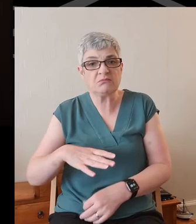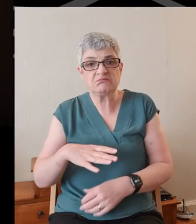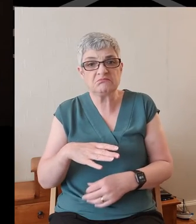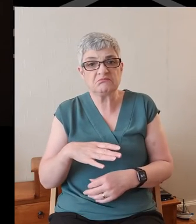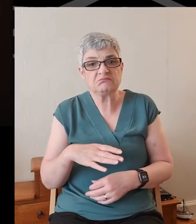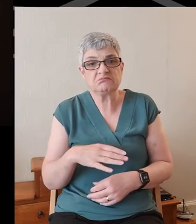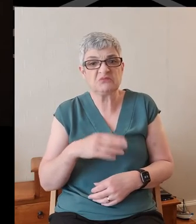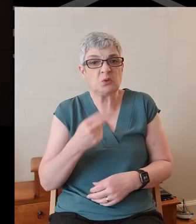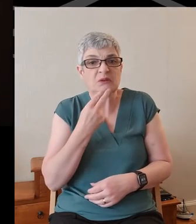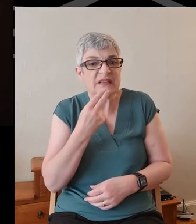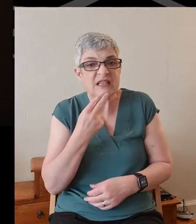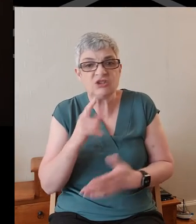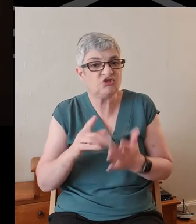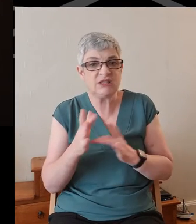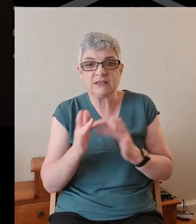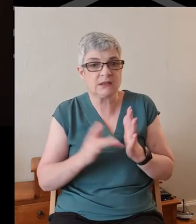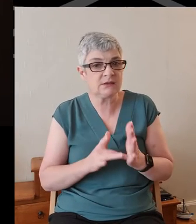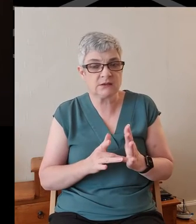need Jesus.